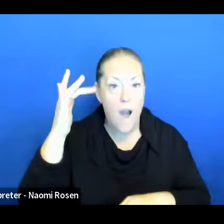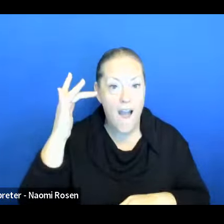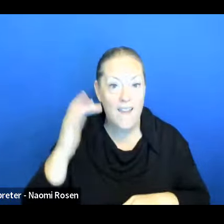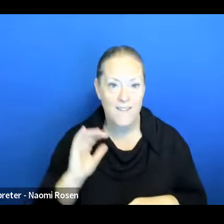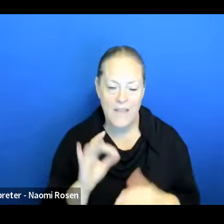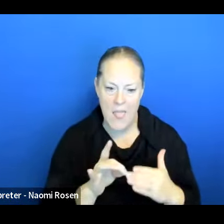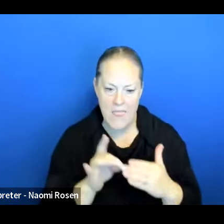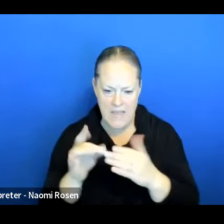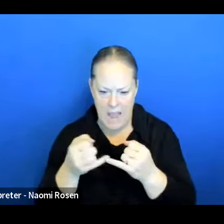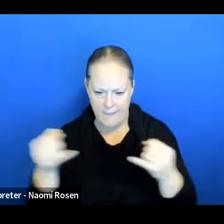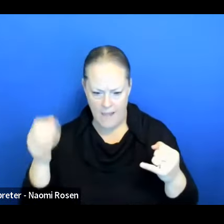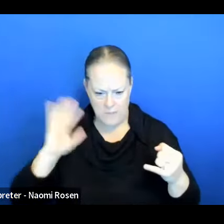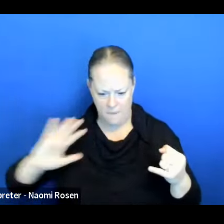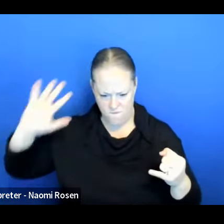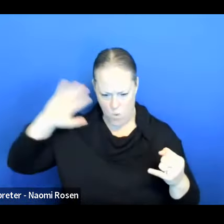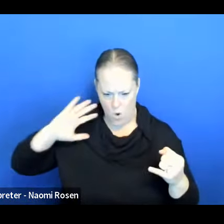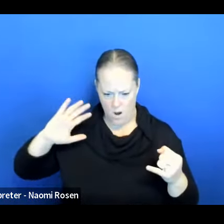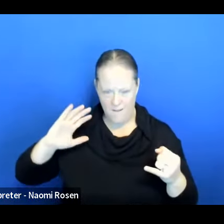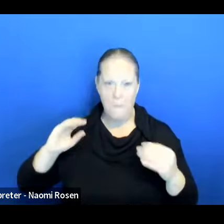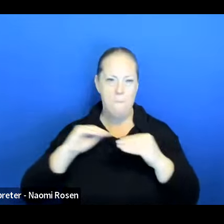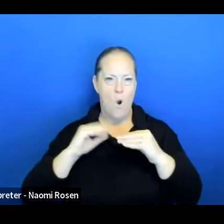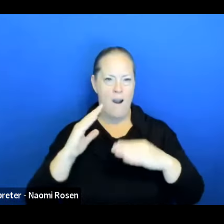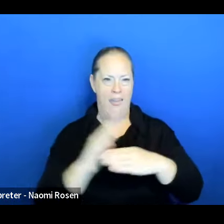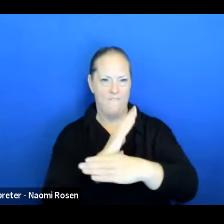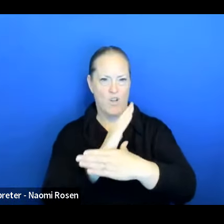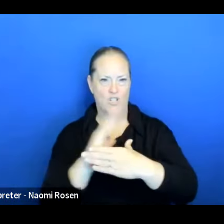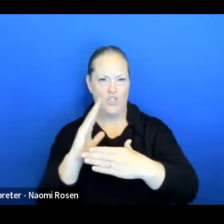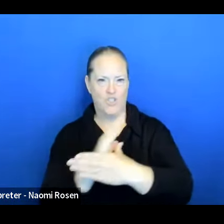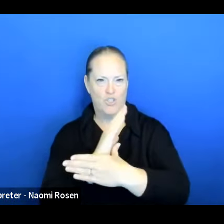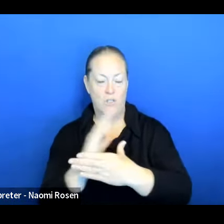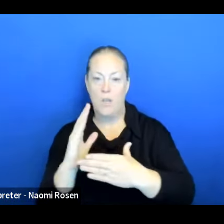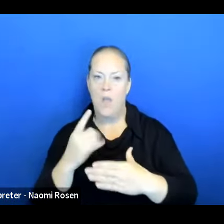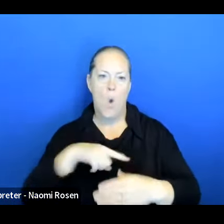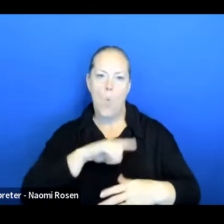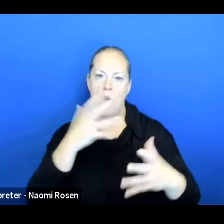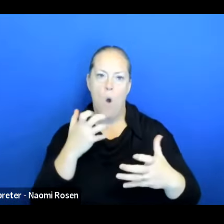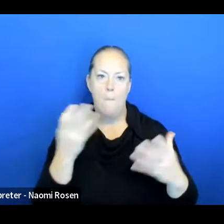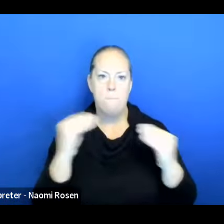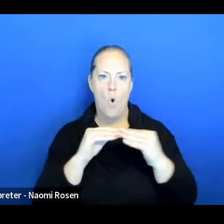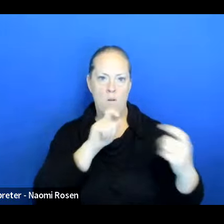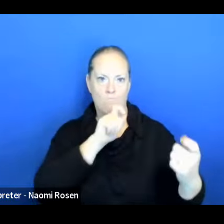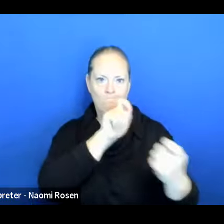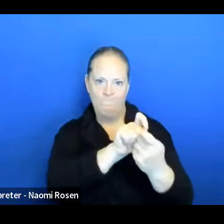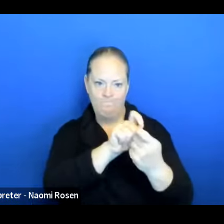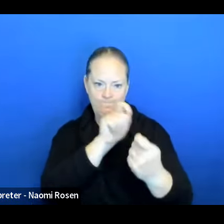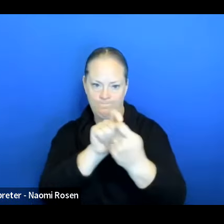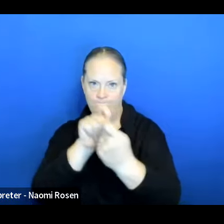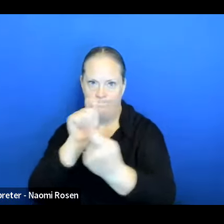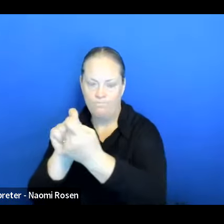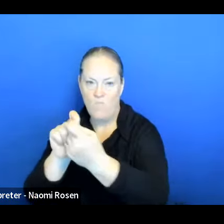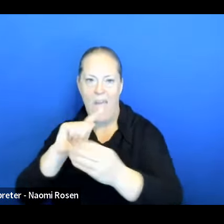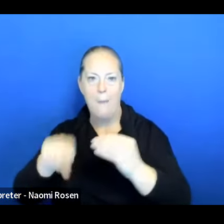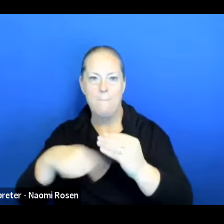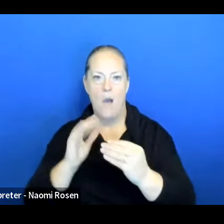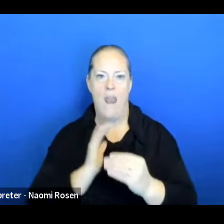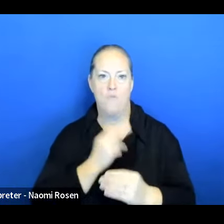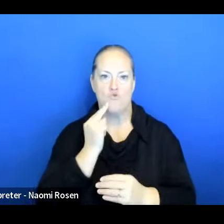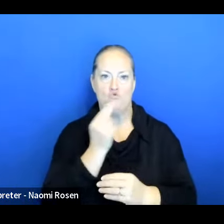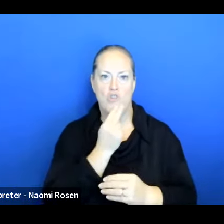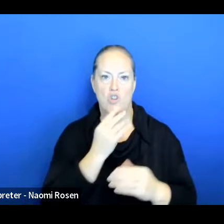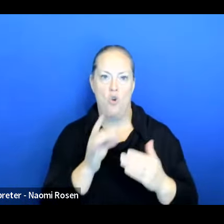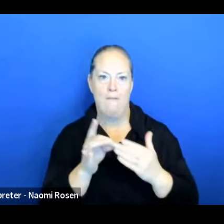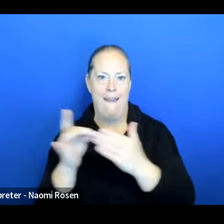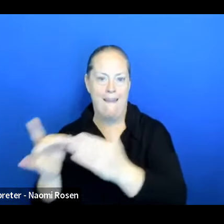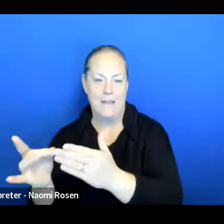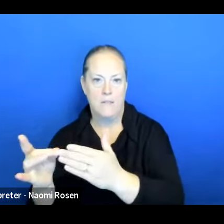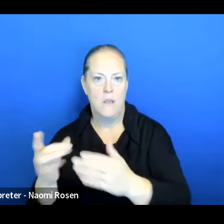taken sort of an average approach and we want to be more precise about the nutritional guidance that we give to folks. And we need to